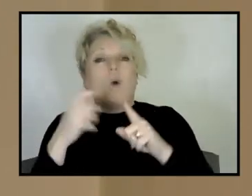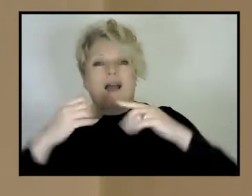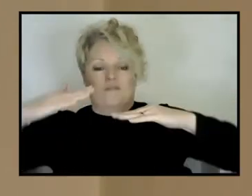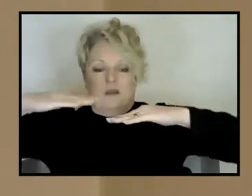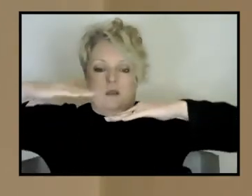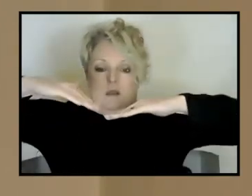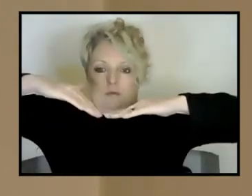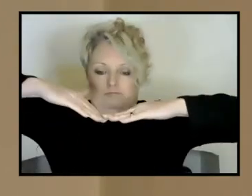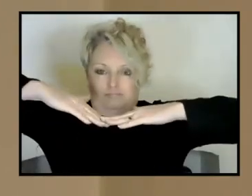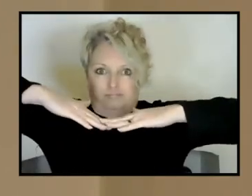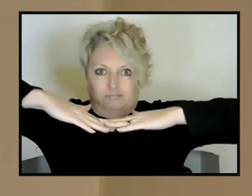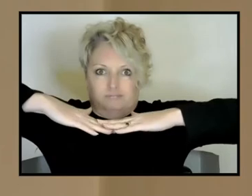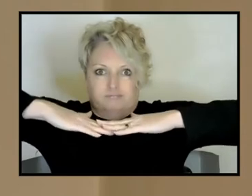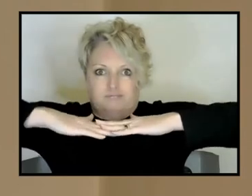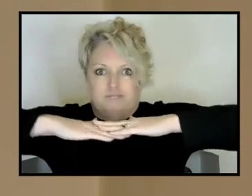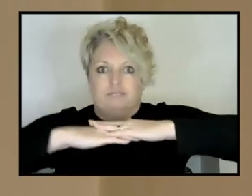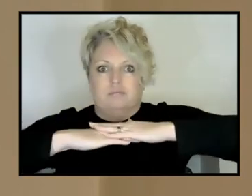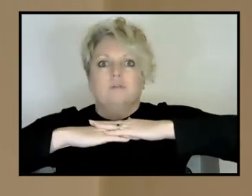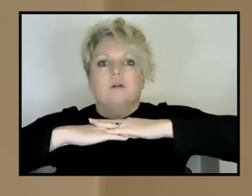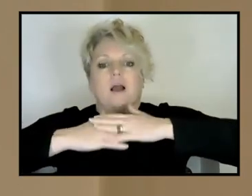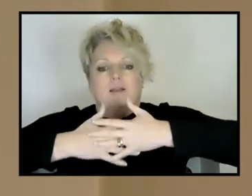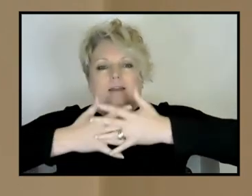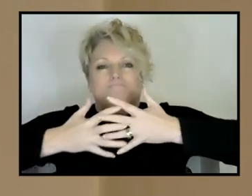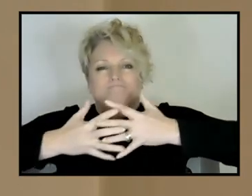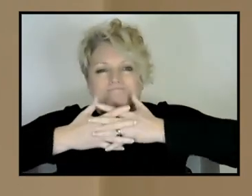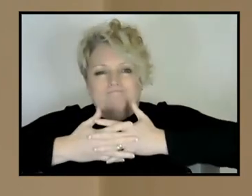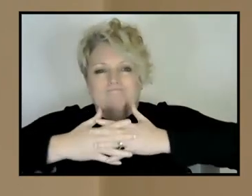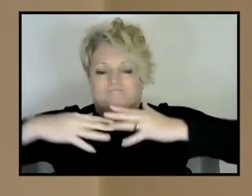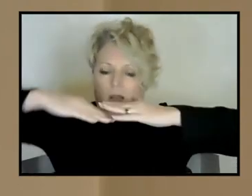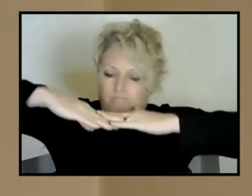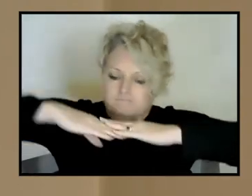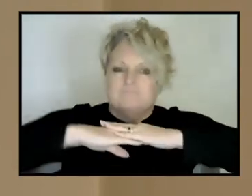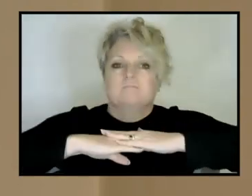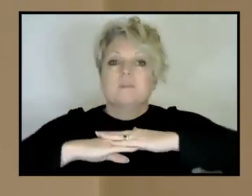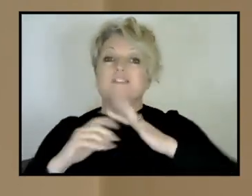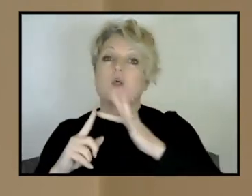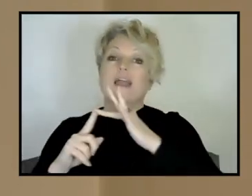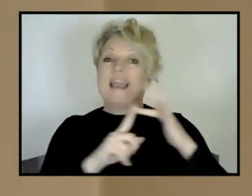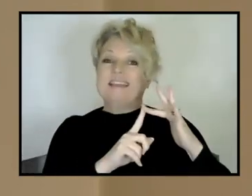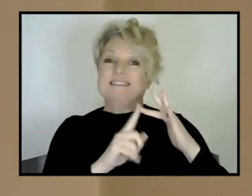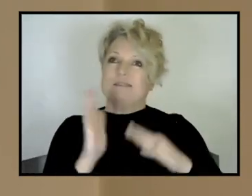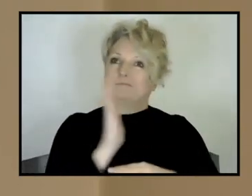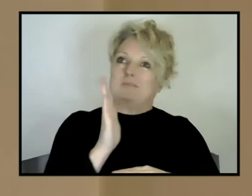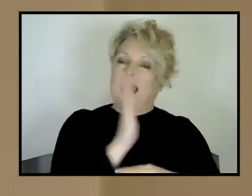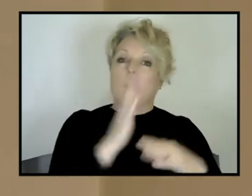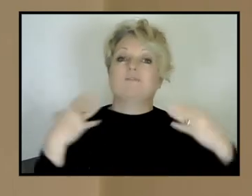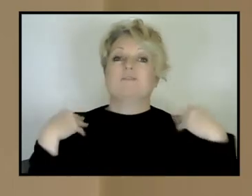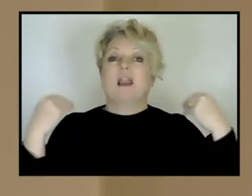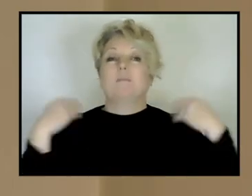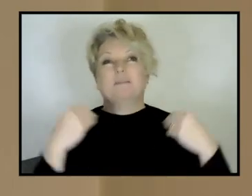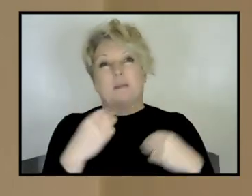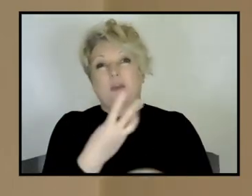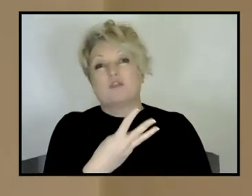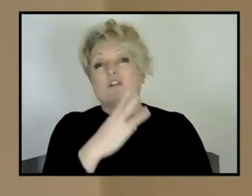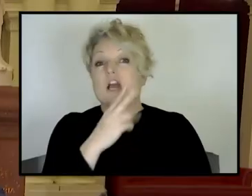something similar to that, been operating in the eastern part of the continent for about 350, 380 million years, something